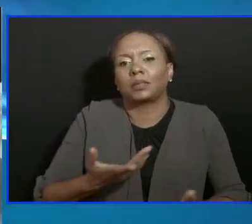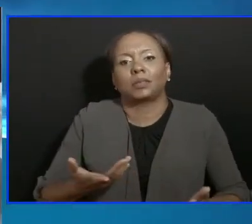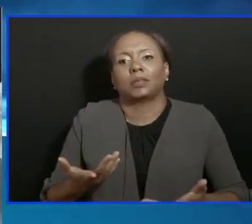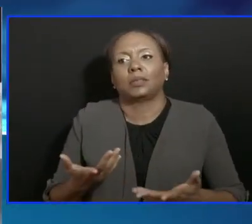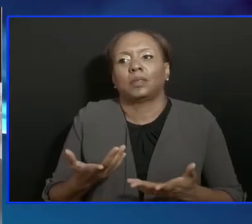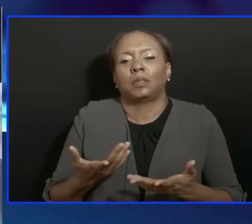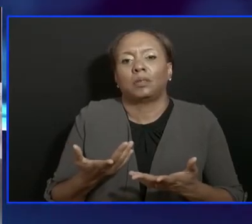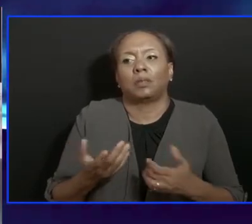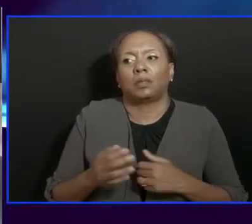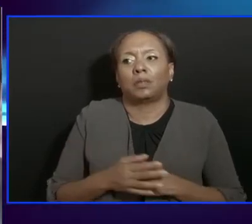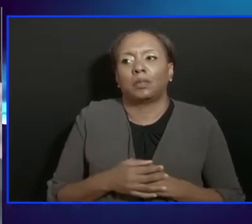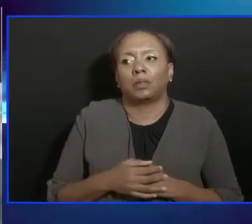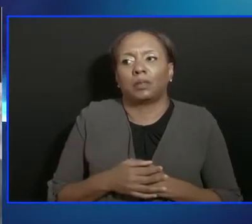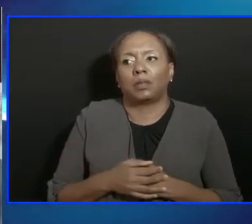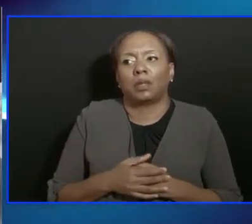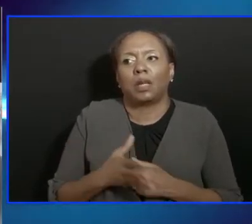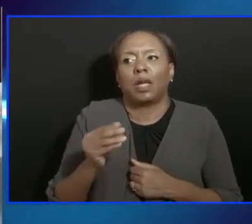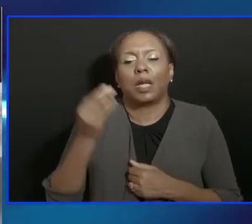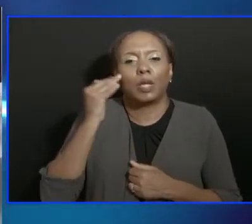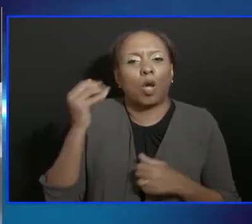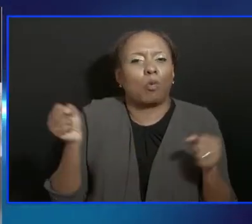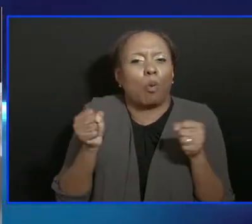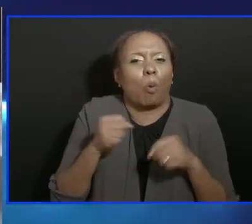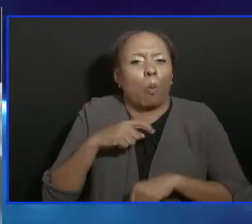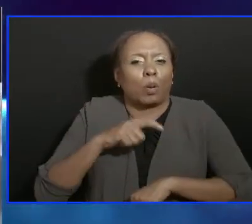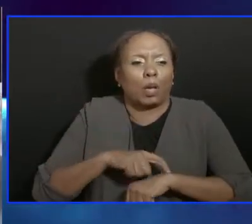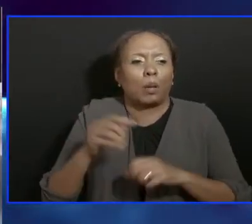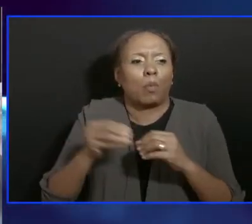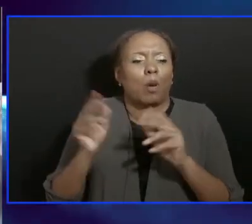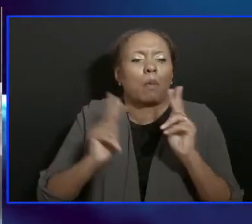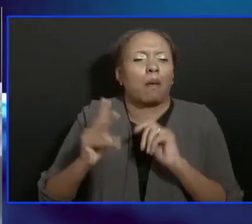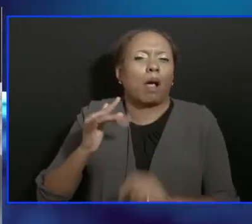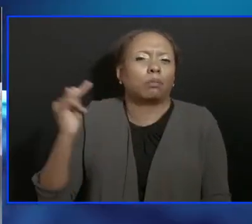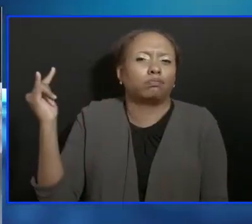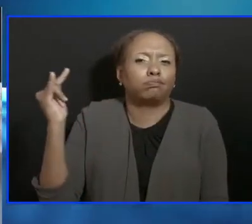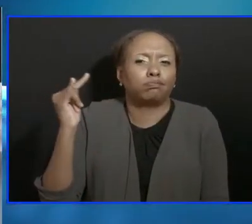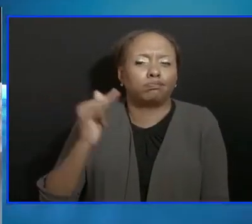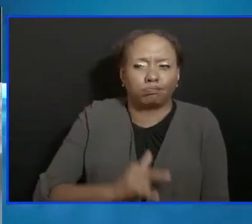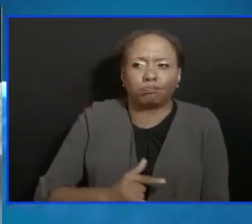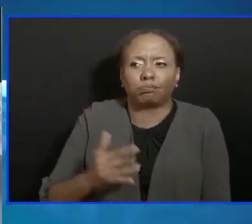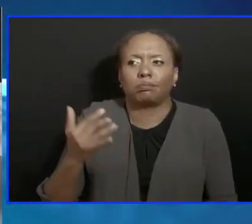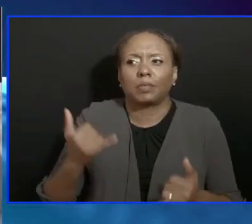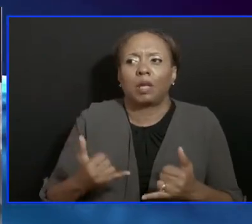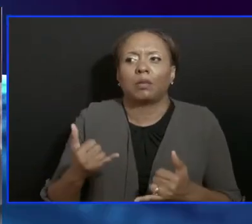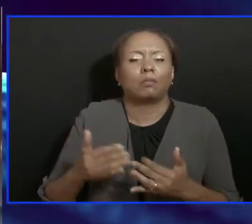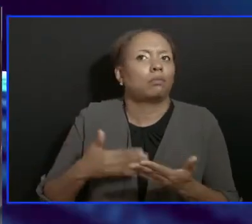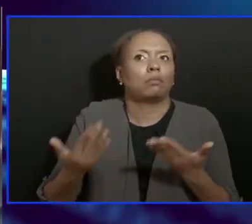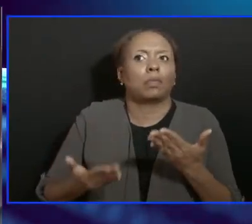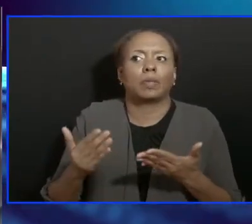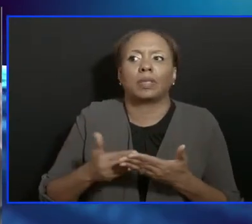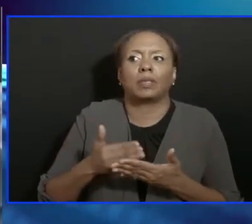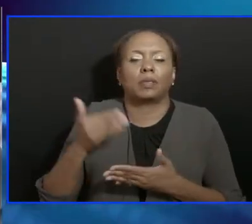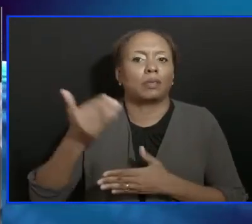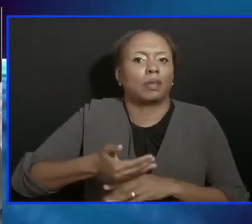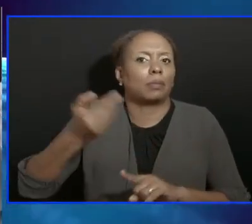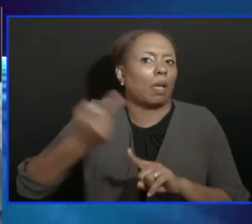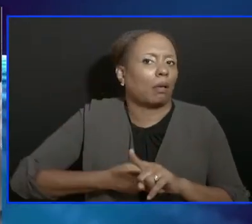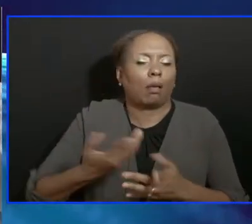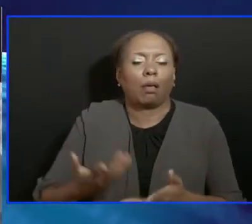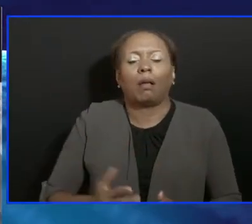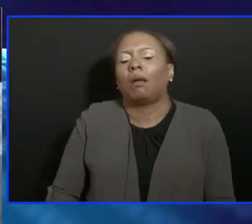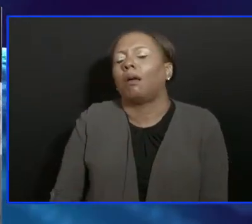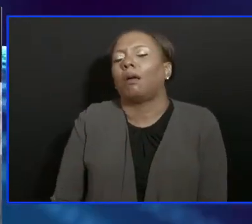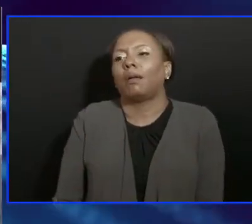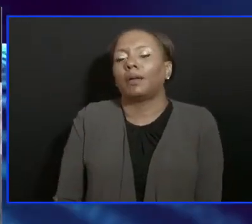especially with the onset of the tourism winter season coming in by next by the next month and a half.